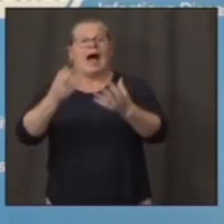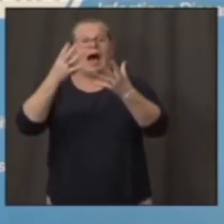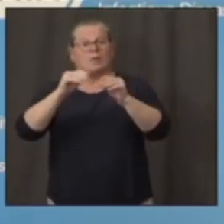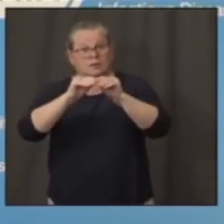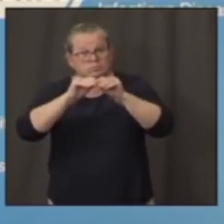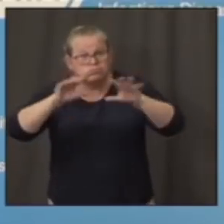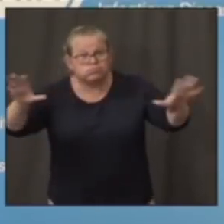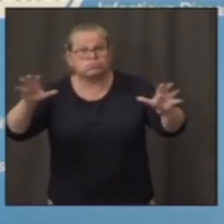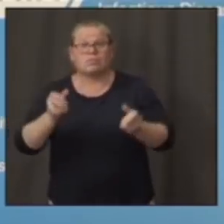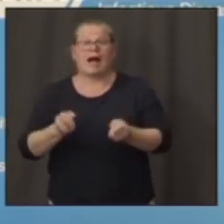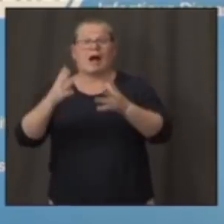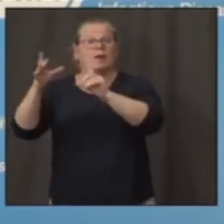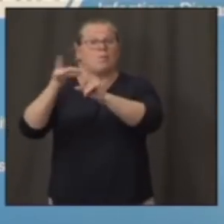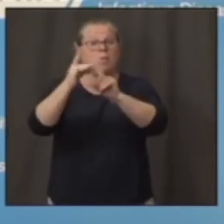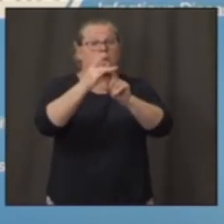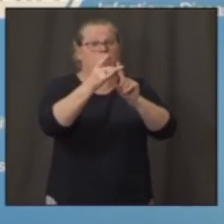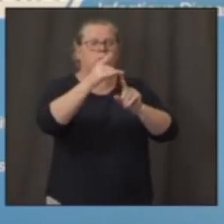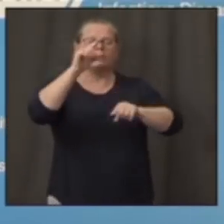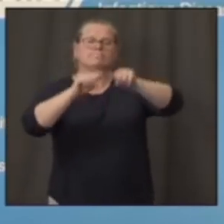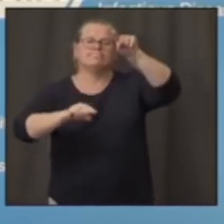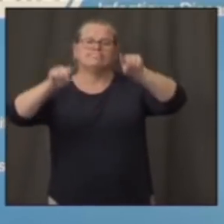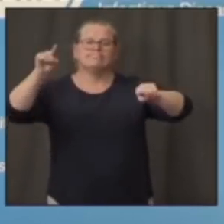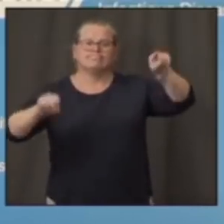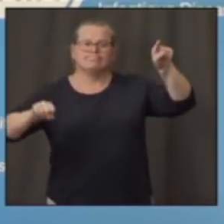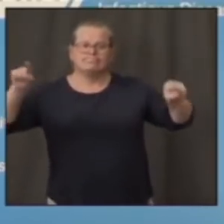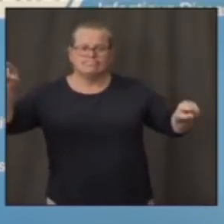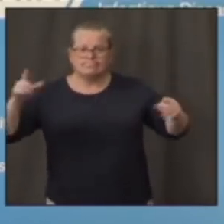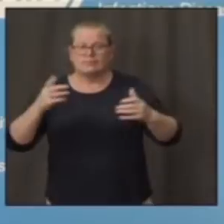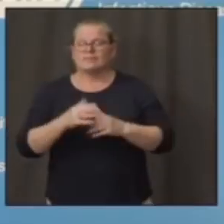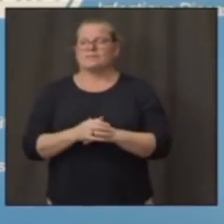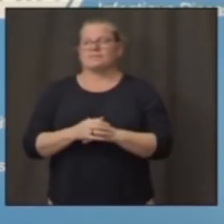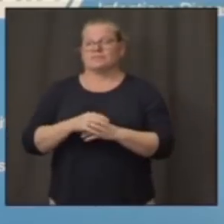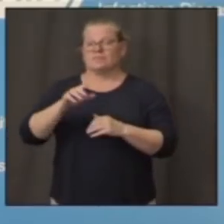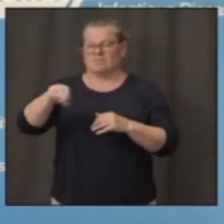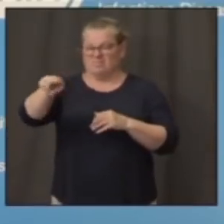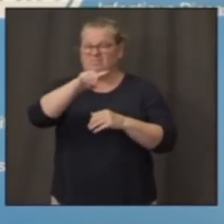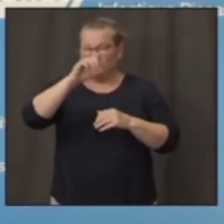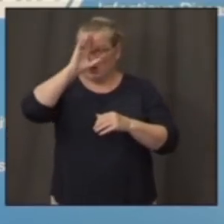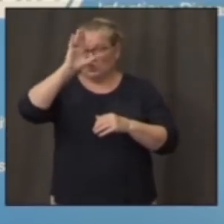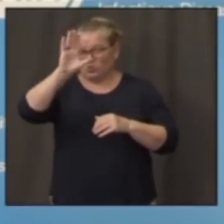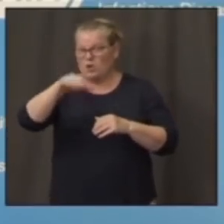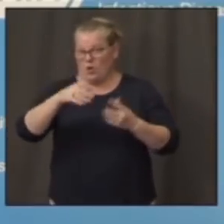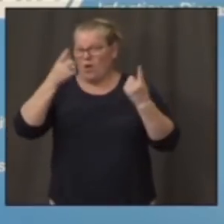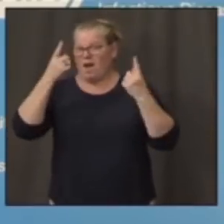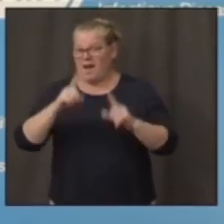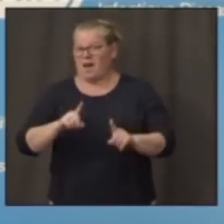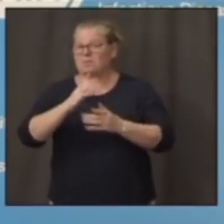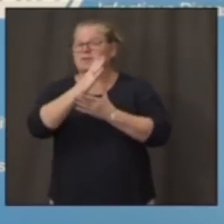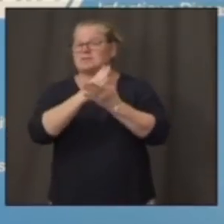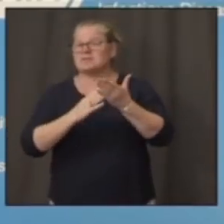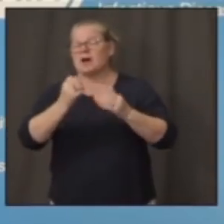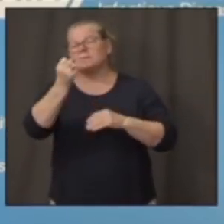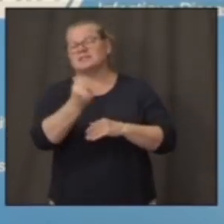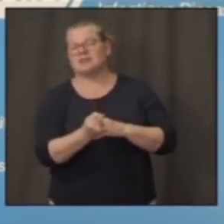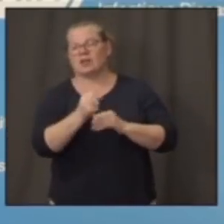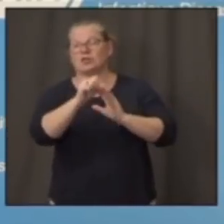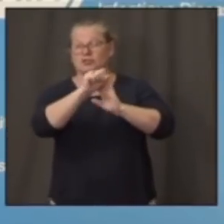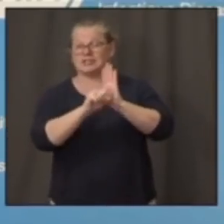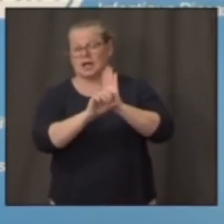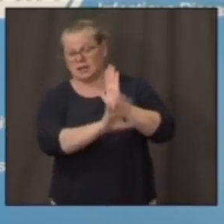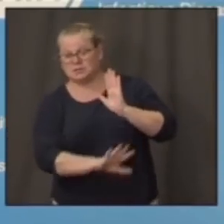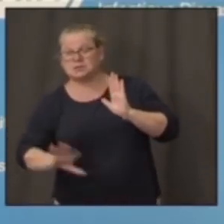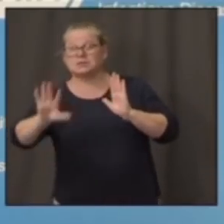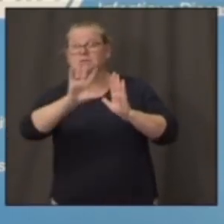virus. Right now, as you know, there's been a surge of cases in certain southern states, which